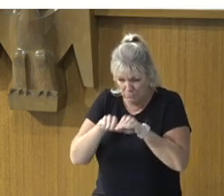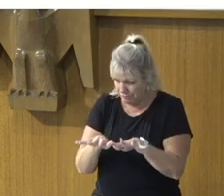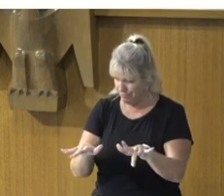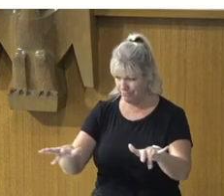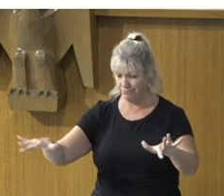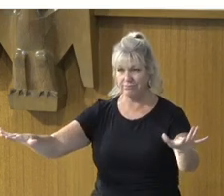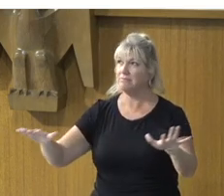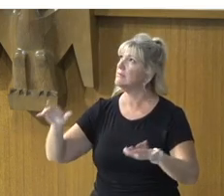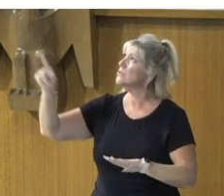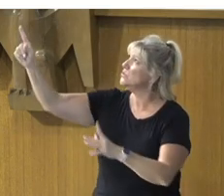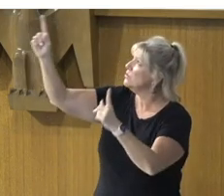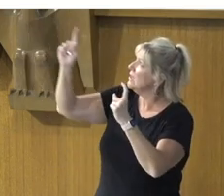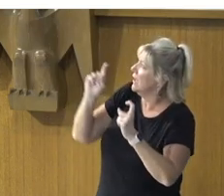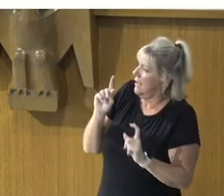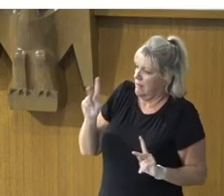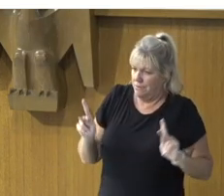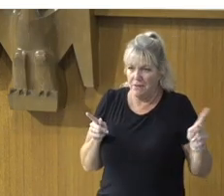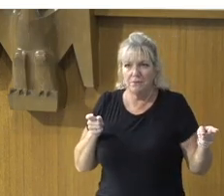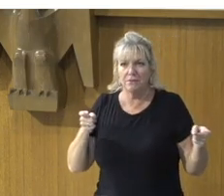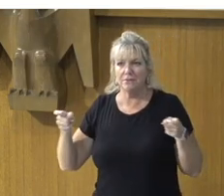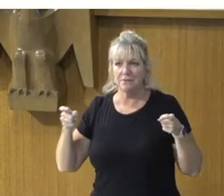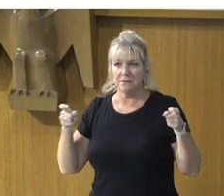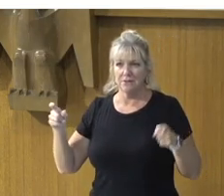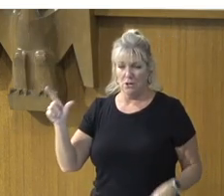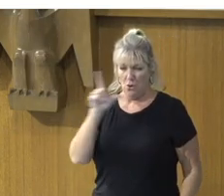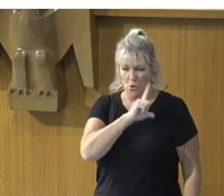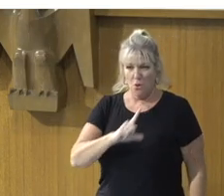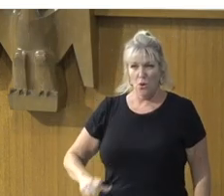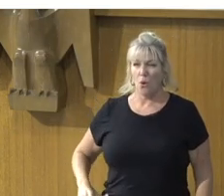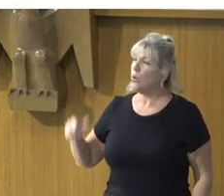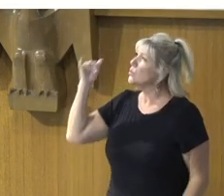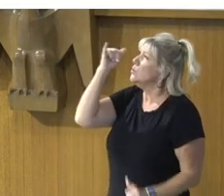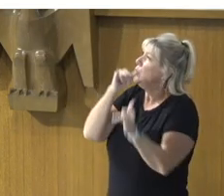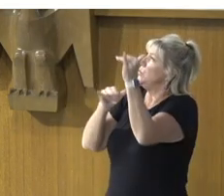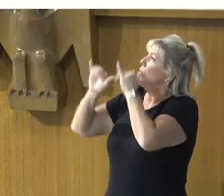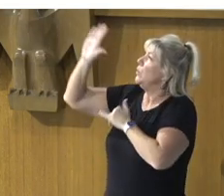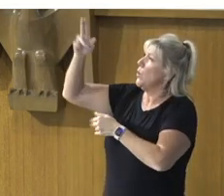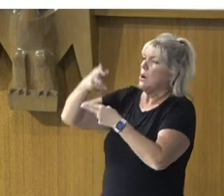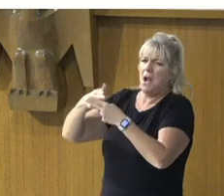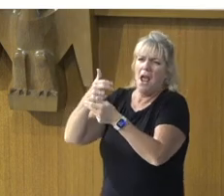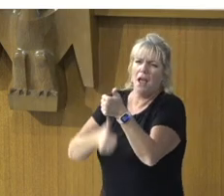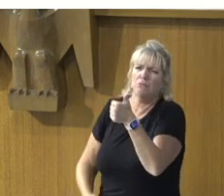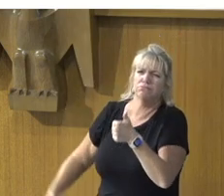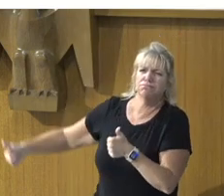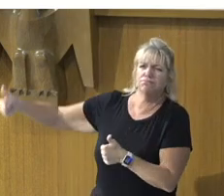O Lord, our Sovereign, how majestic is your name in all of the earth.